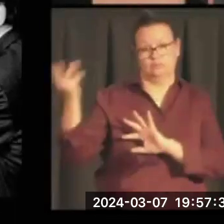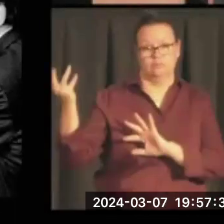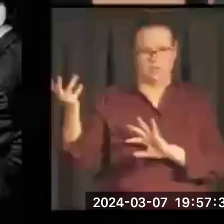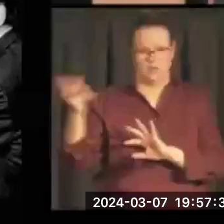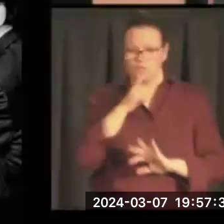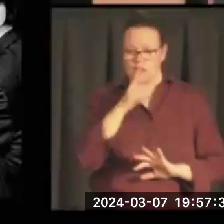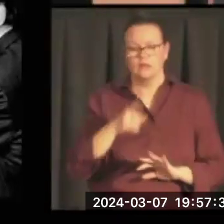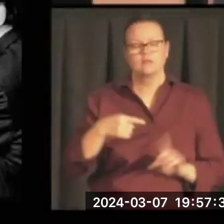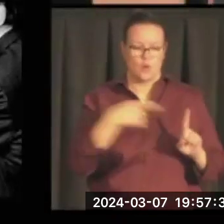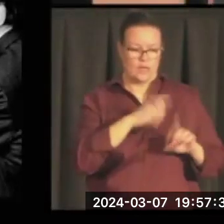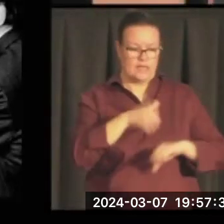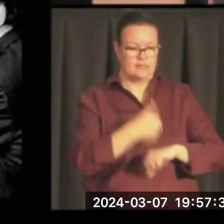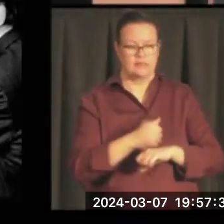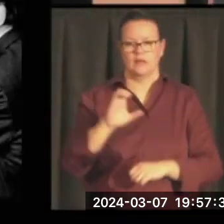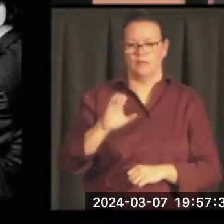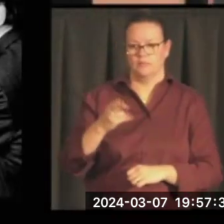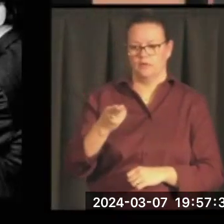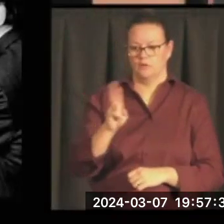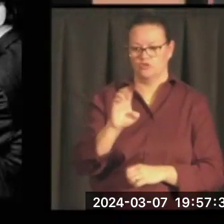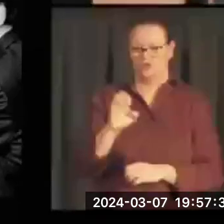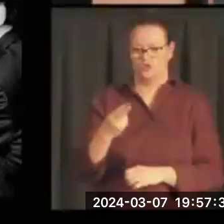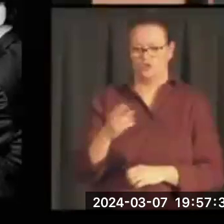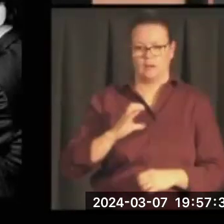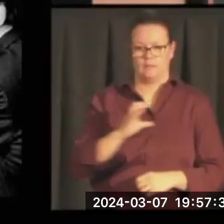the Church Committee, and if you look at the images here,